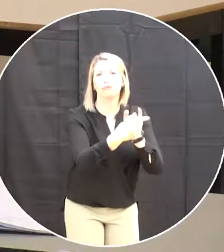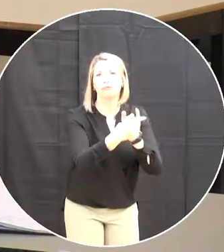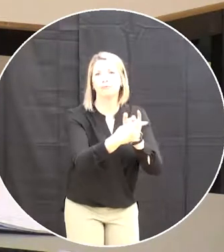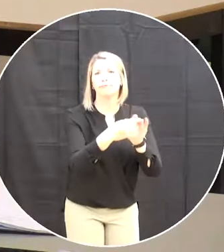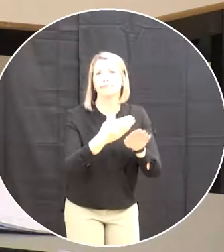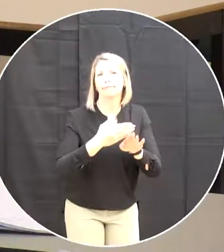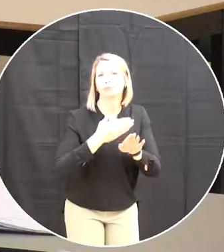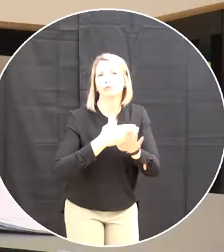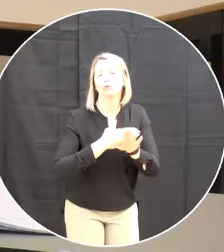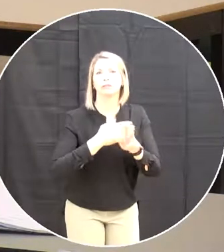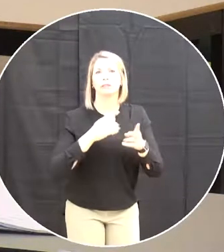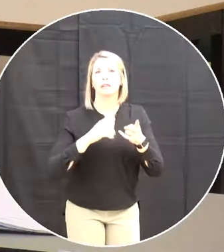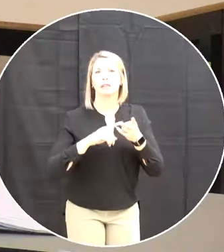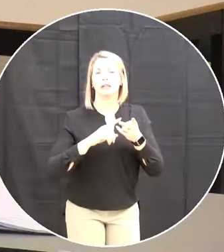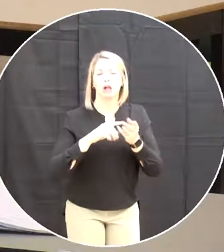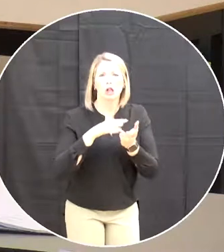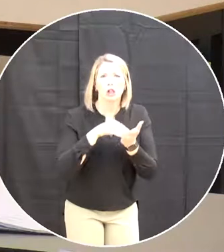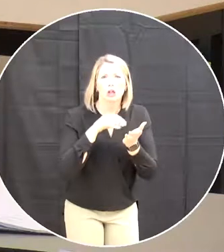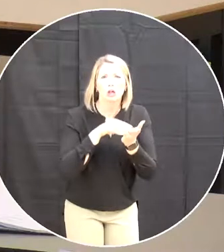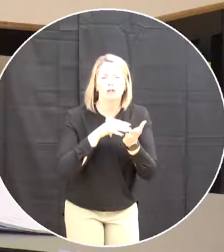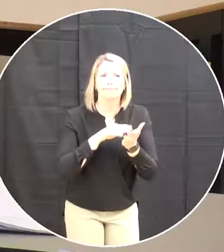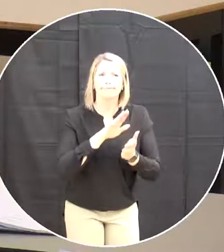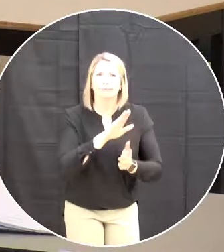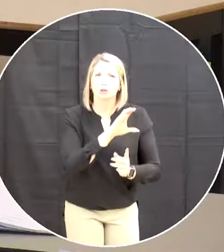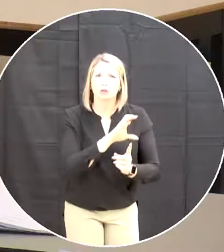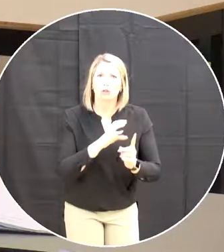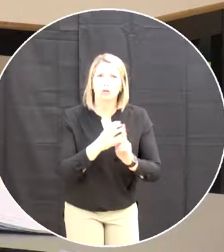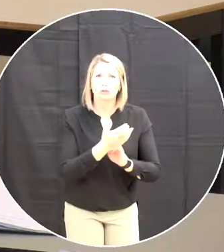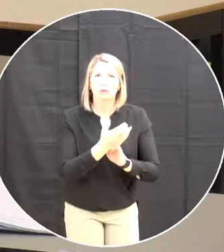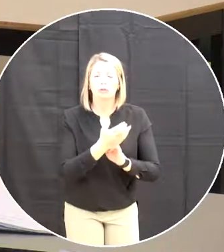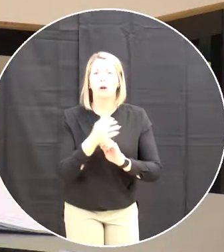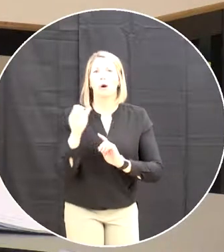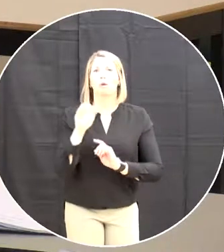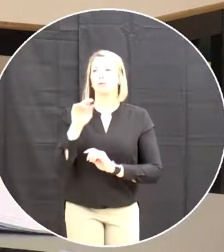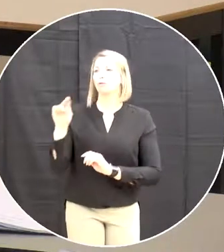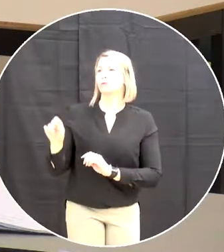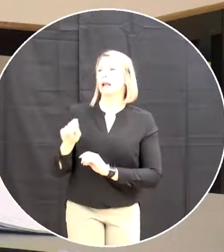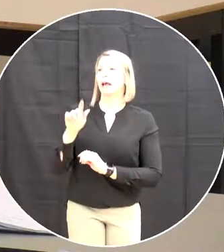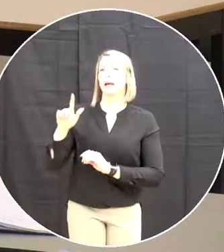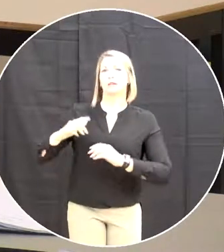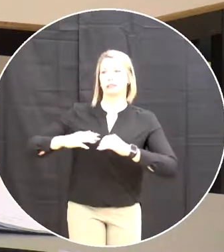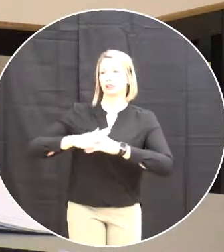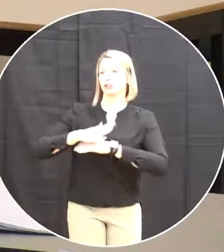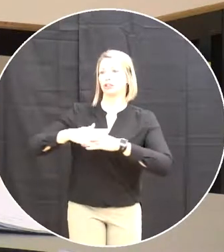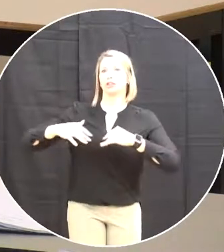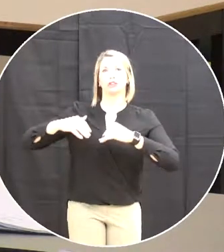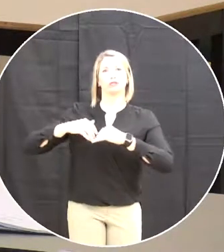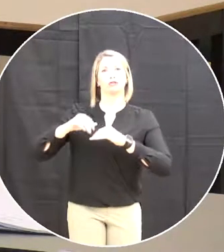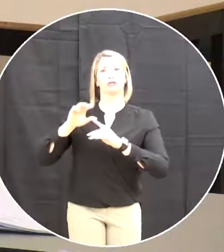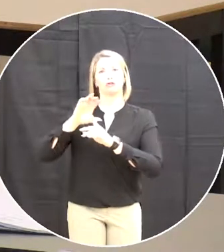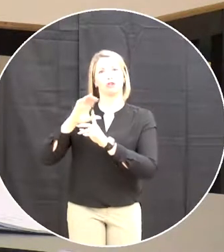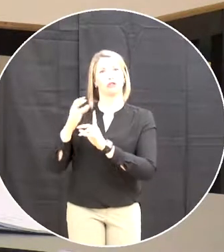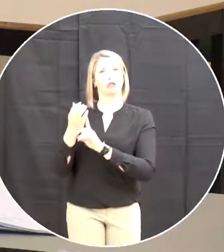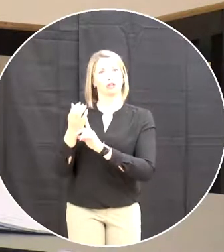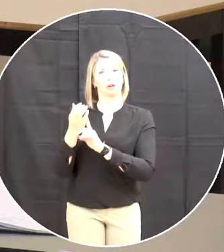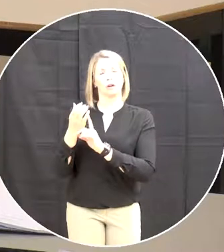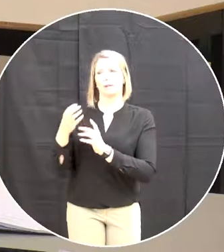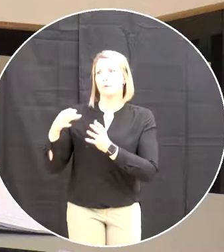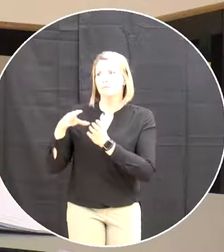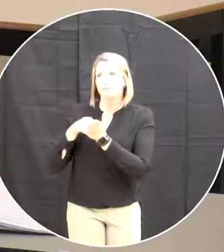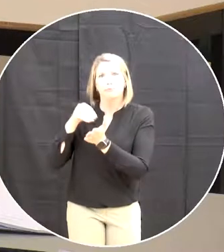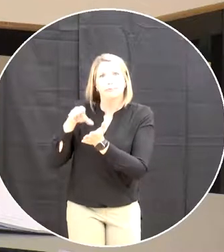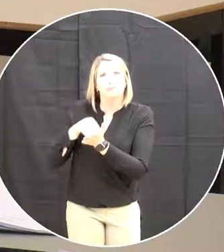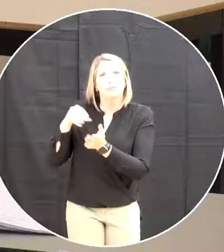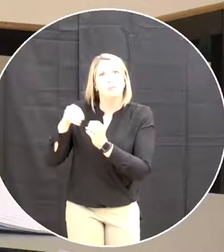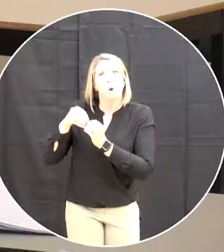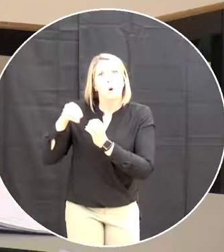to learn about the indigenous people of Newfoundland and Labrador to learn about indigenous cultures